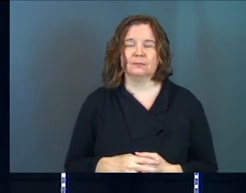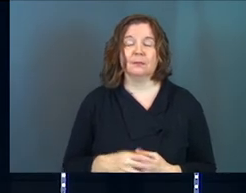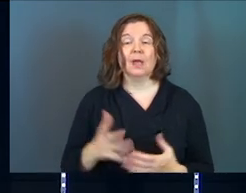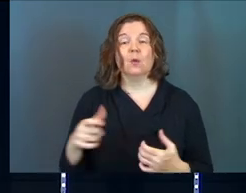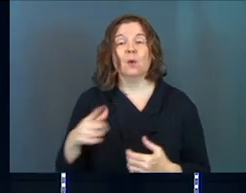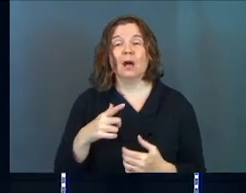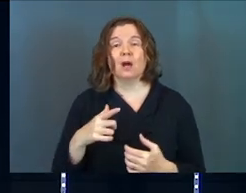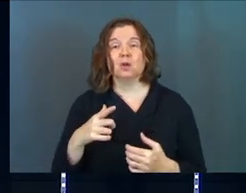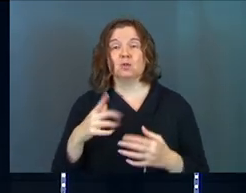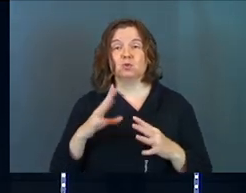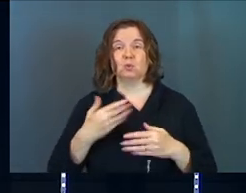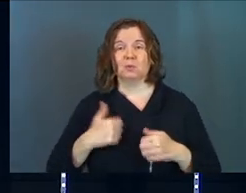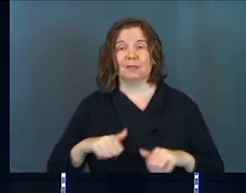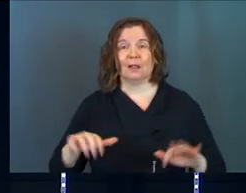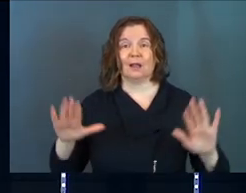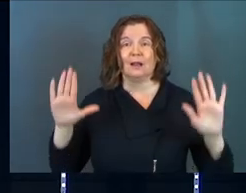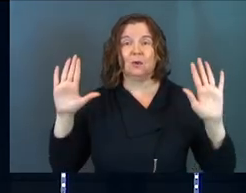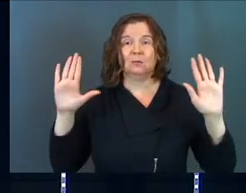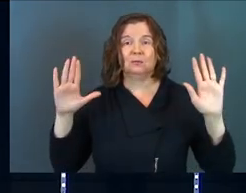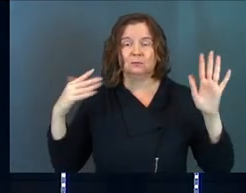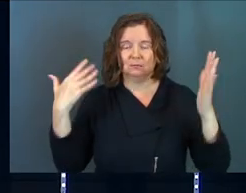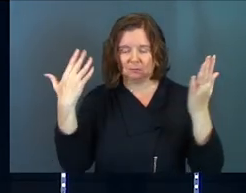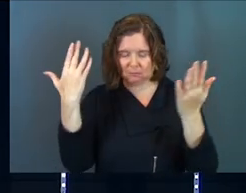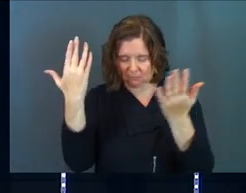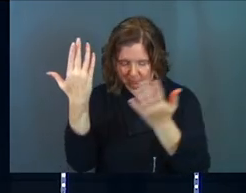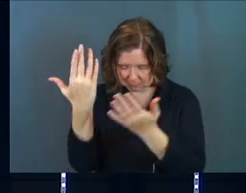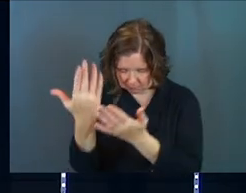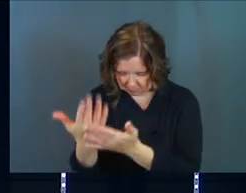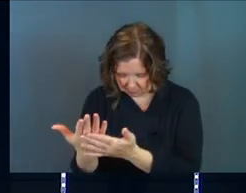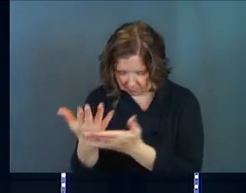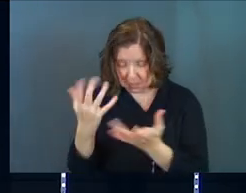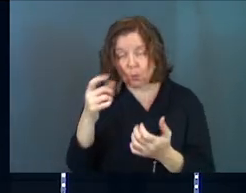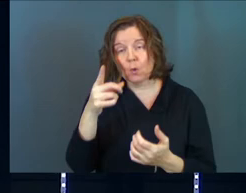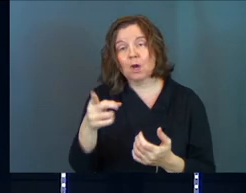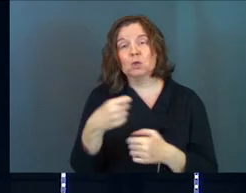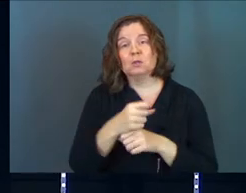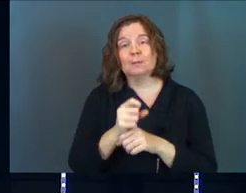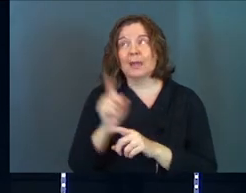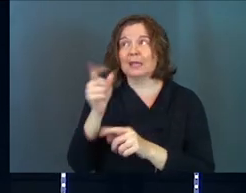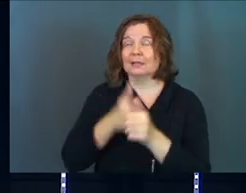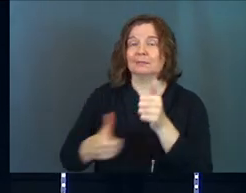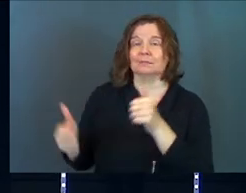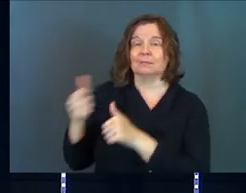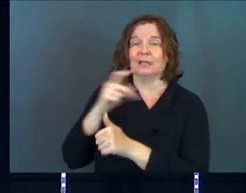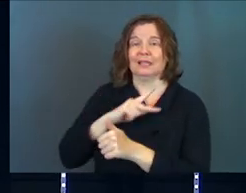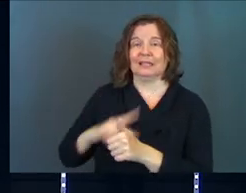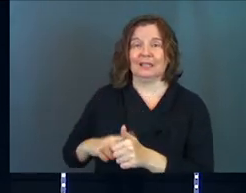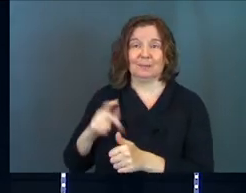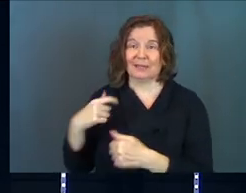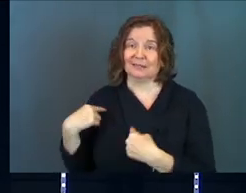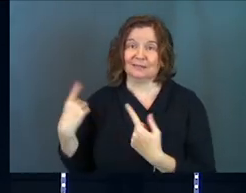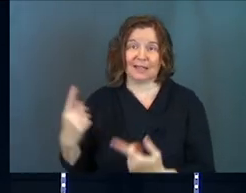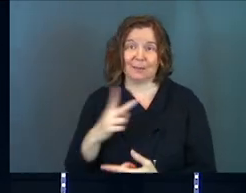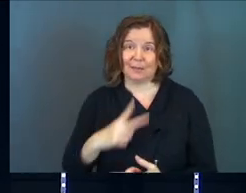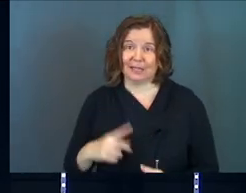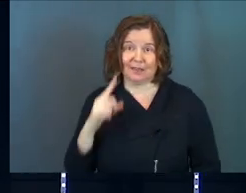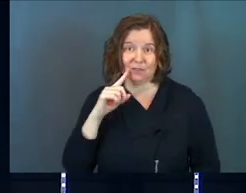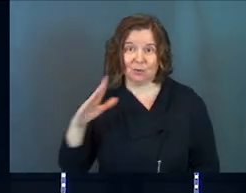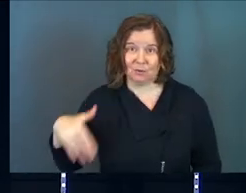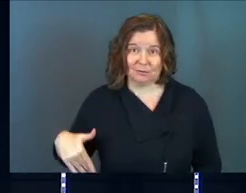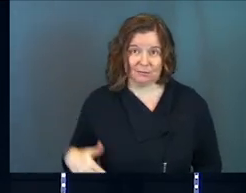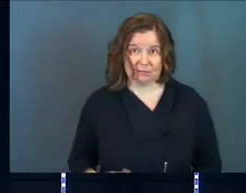I want you to lay it all down I want you to make him king because he's not been king for you